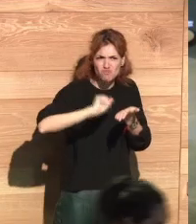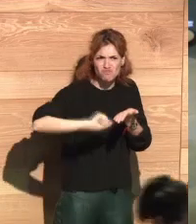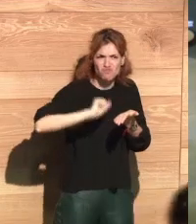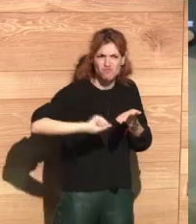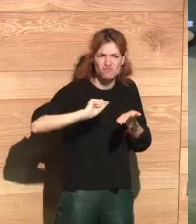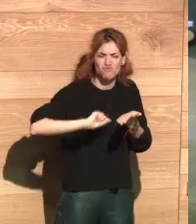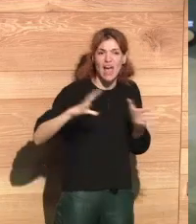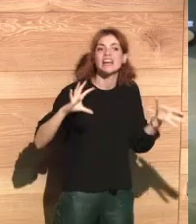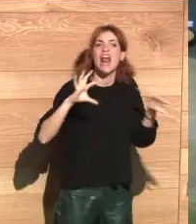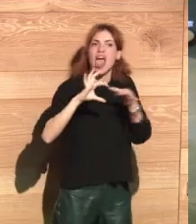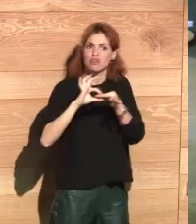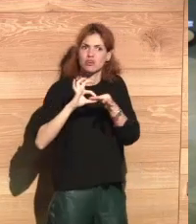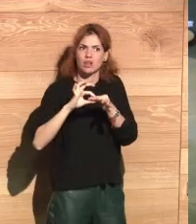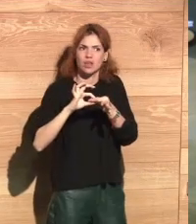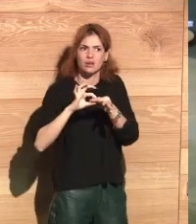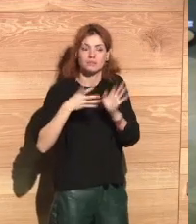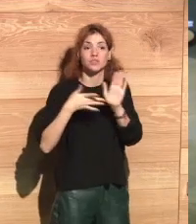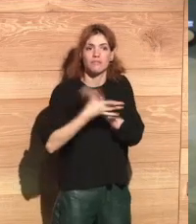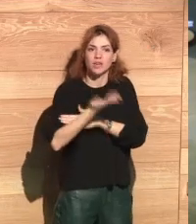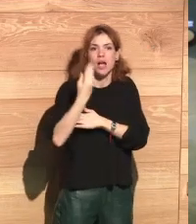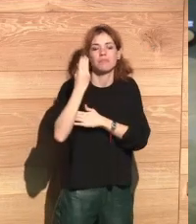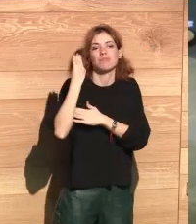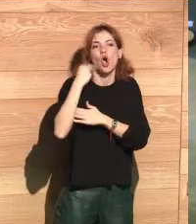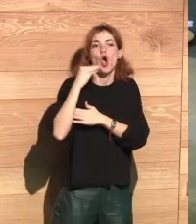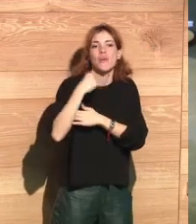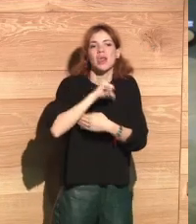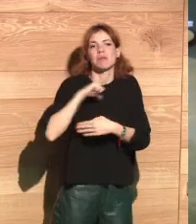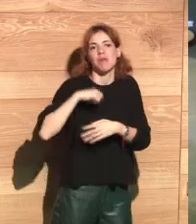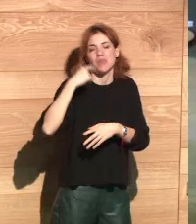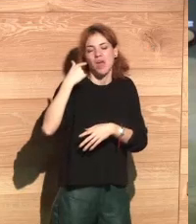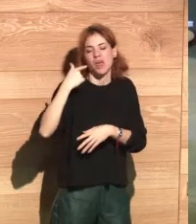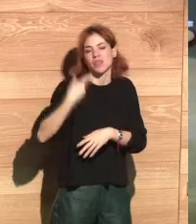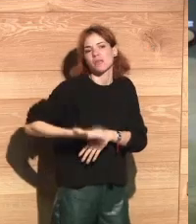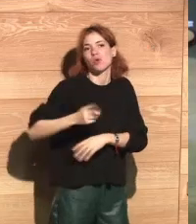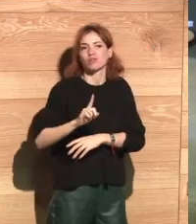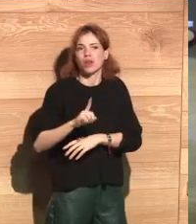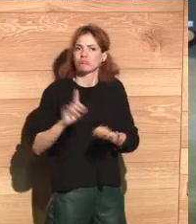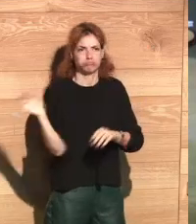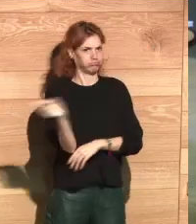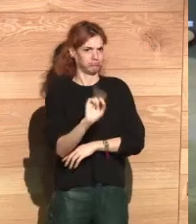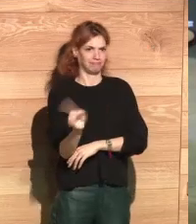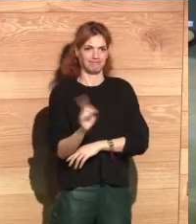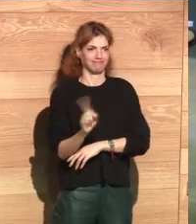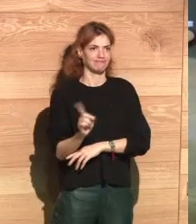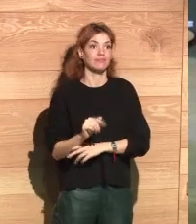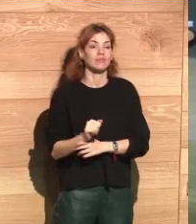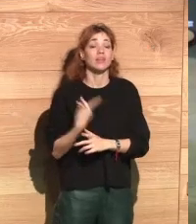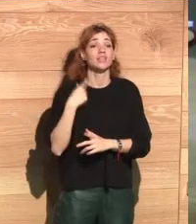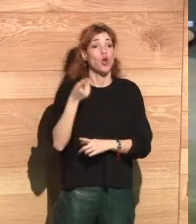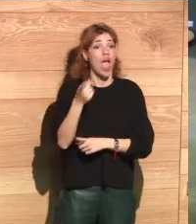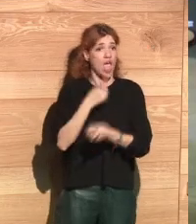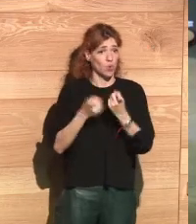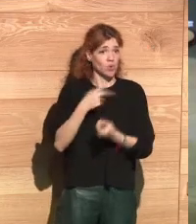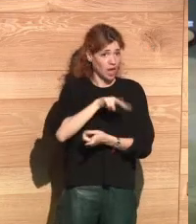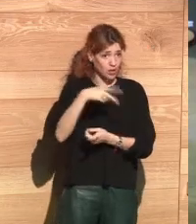this. And she wrote an article about this. This is not so much, this, it's not so true that